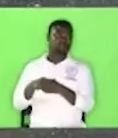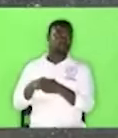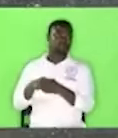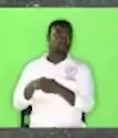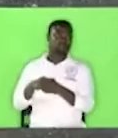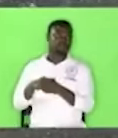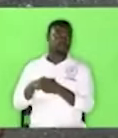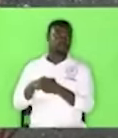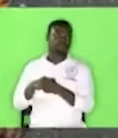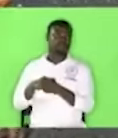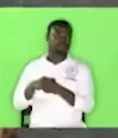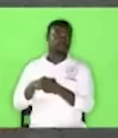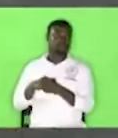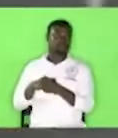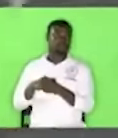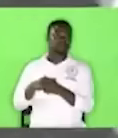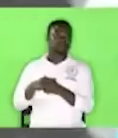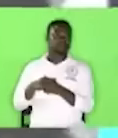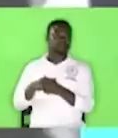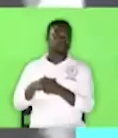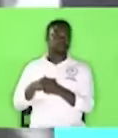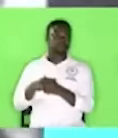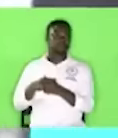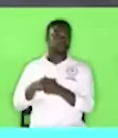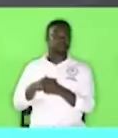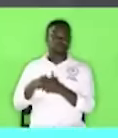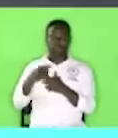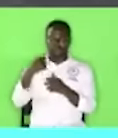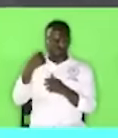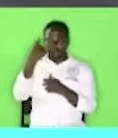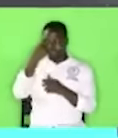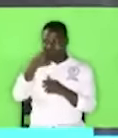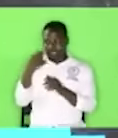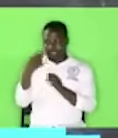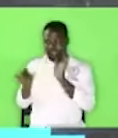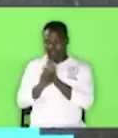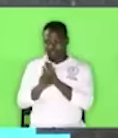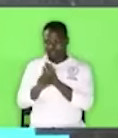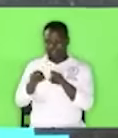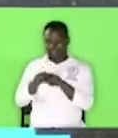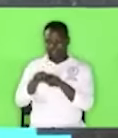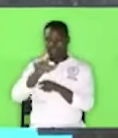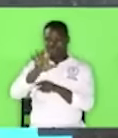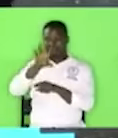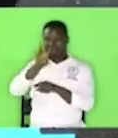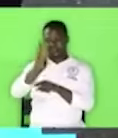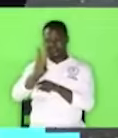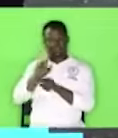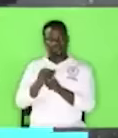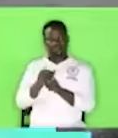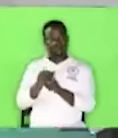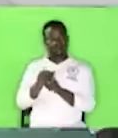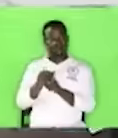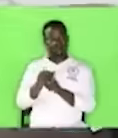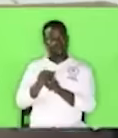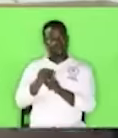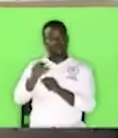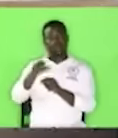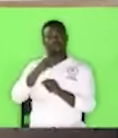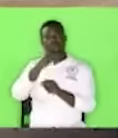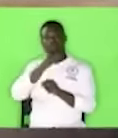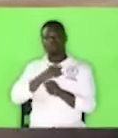his face looked like 56-year-old person. 20 years more older than his age,